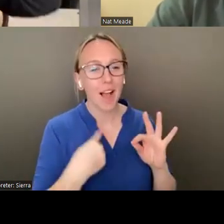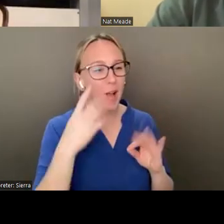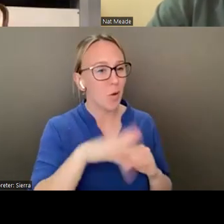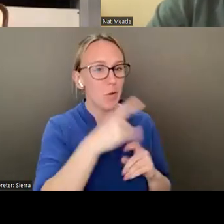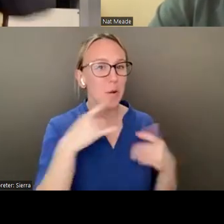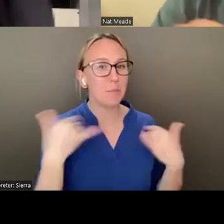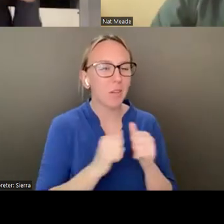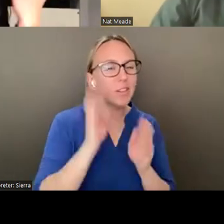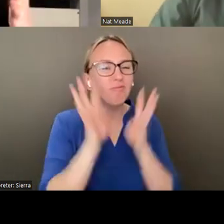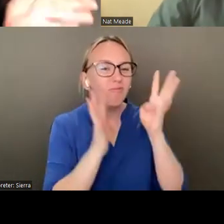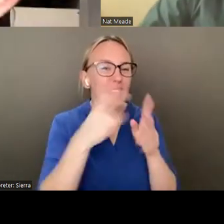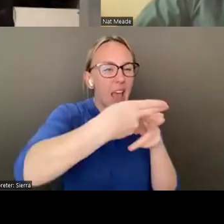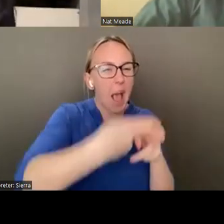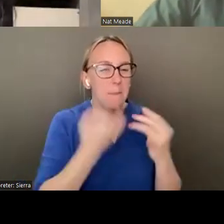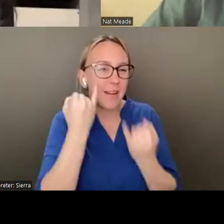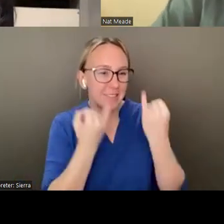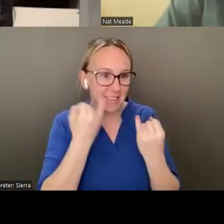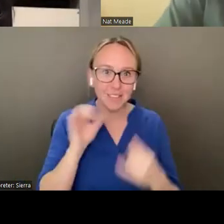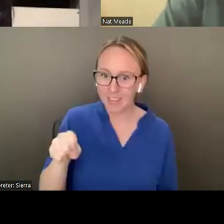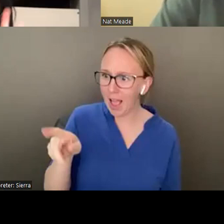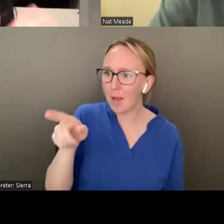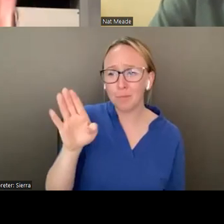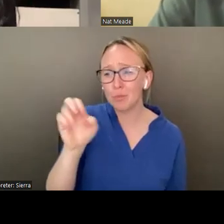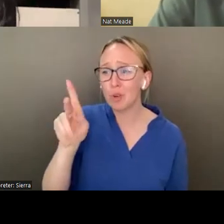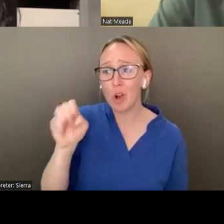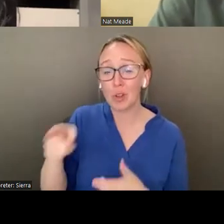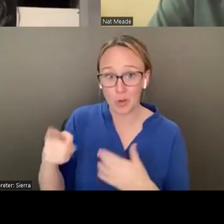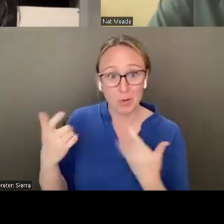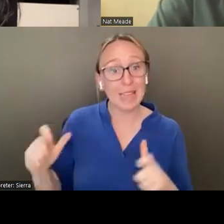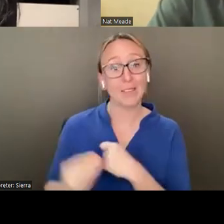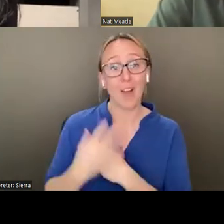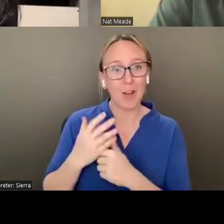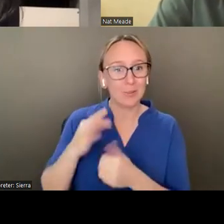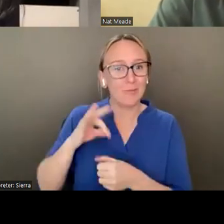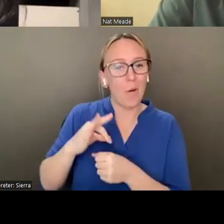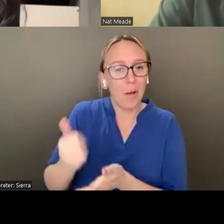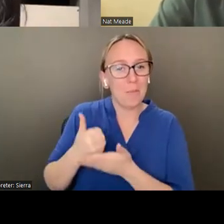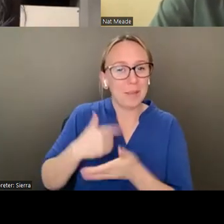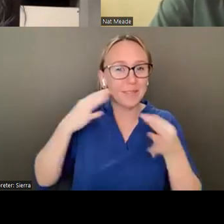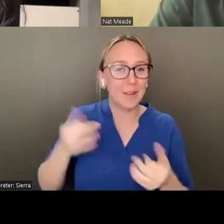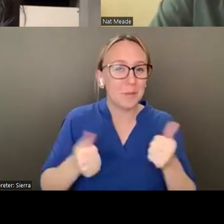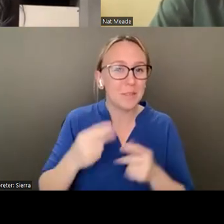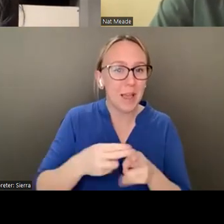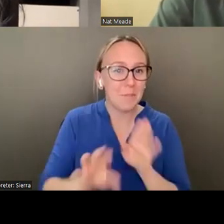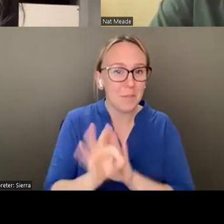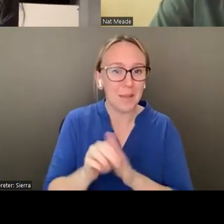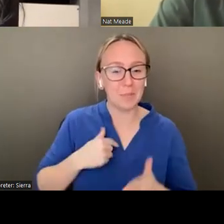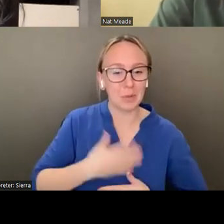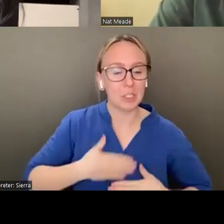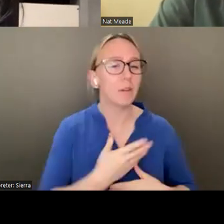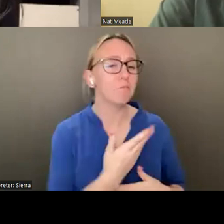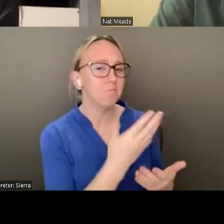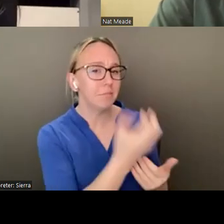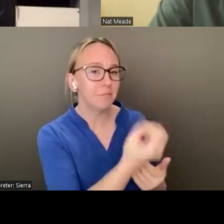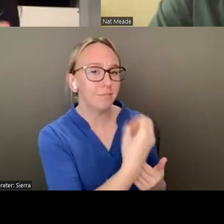residency. Yeah. And Brooke, you played a huge part in voting. And I really appreciate that. Tell us the other names real quick. Just.